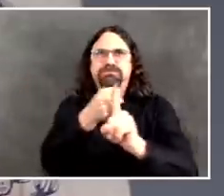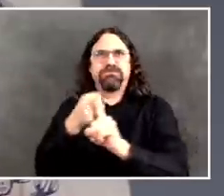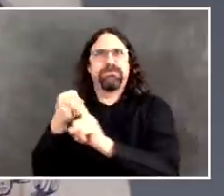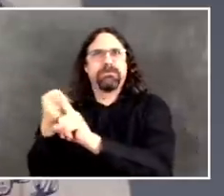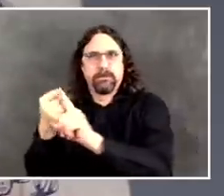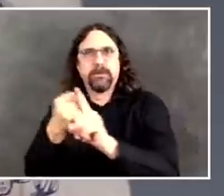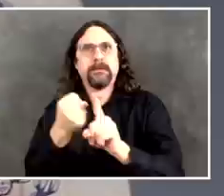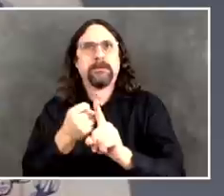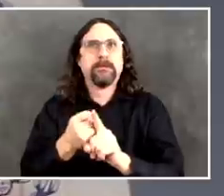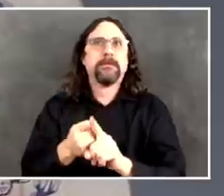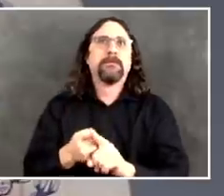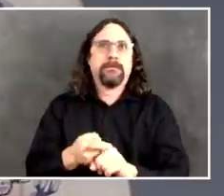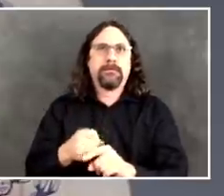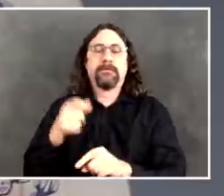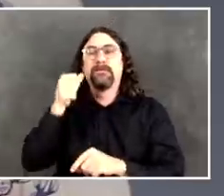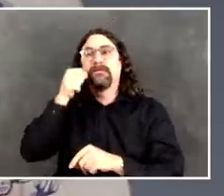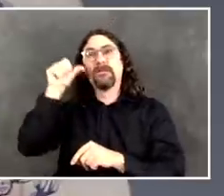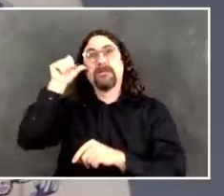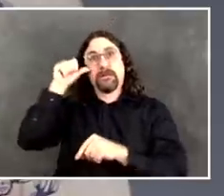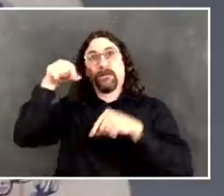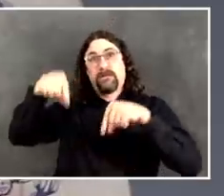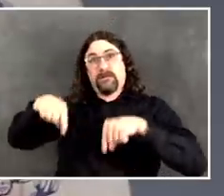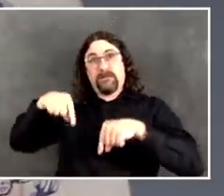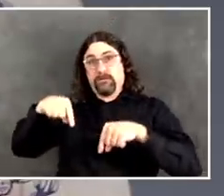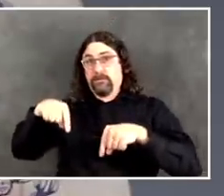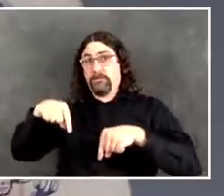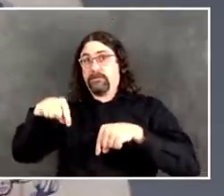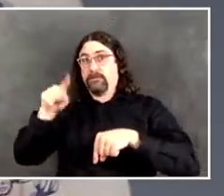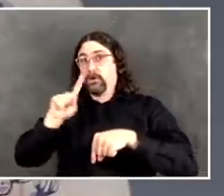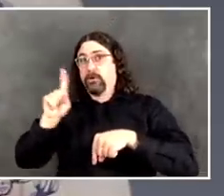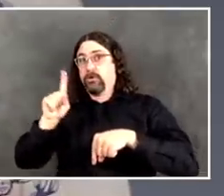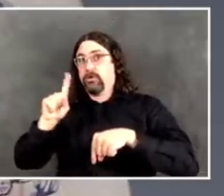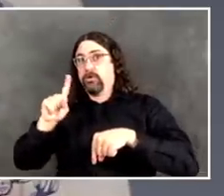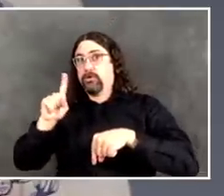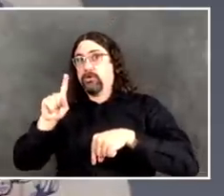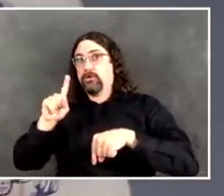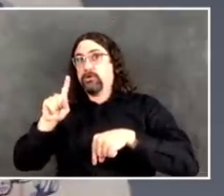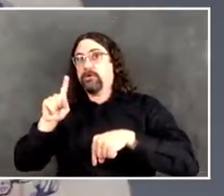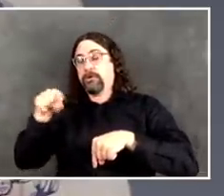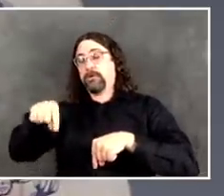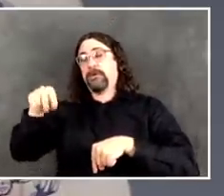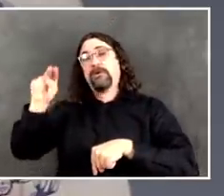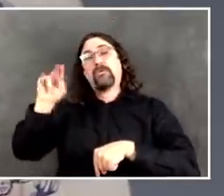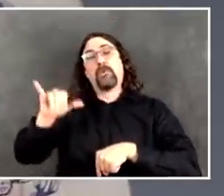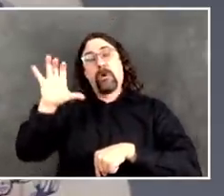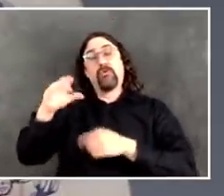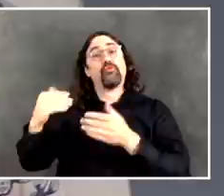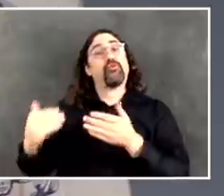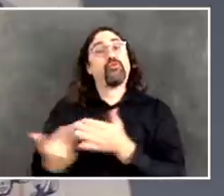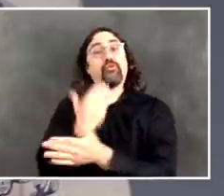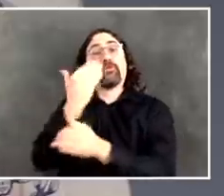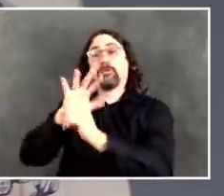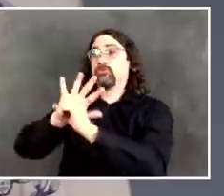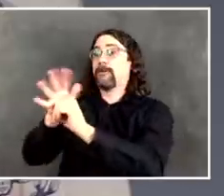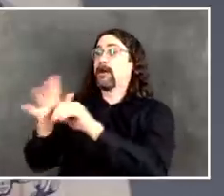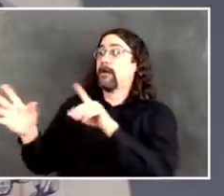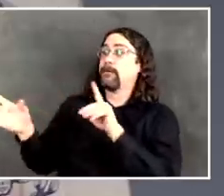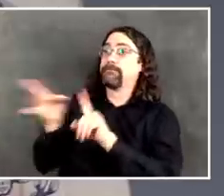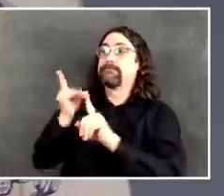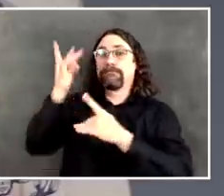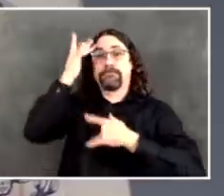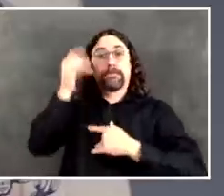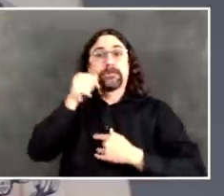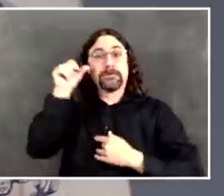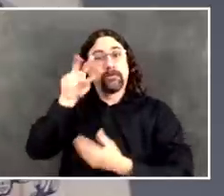in New York City. These are really painful facts. These are all indicators of people's lives, families that are going through